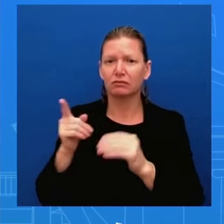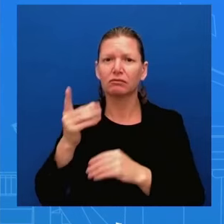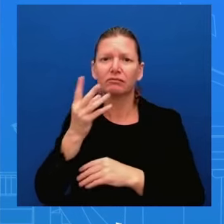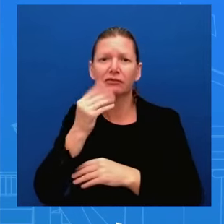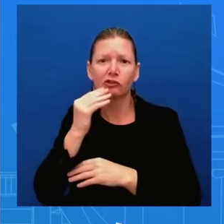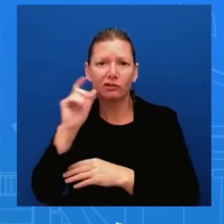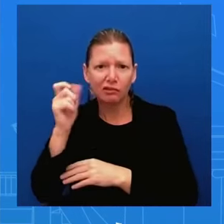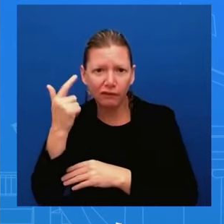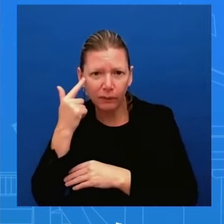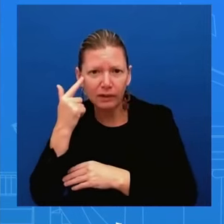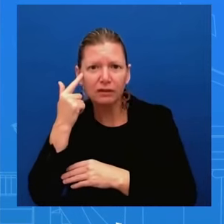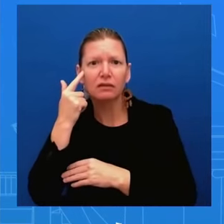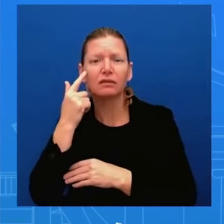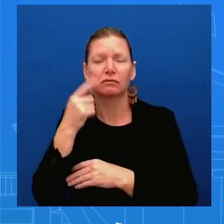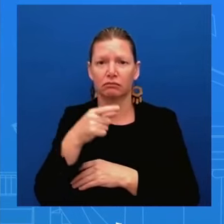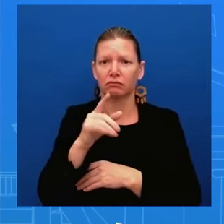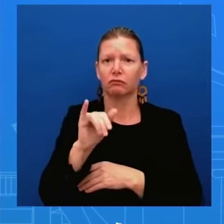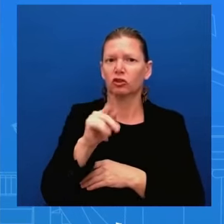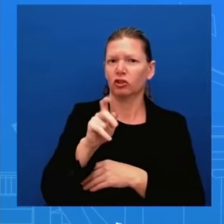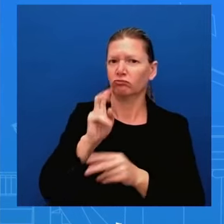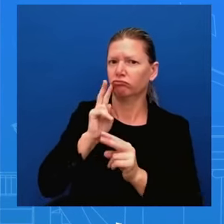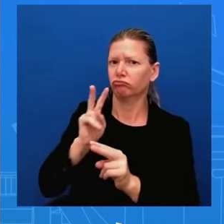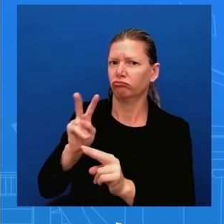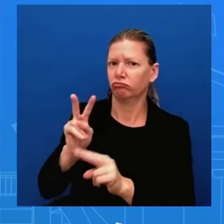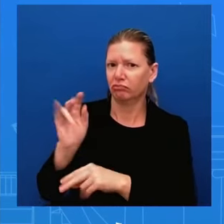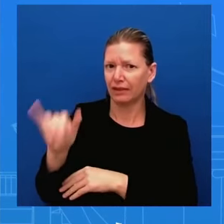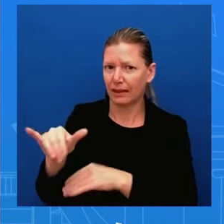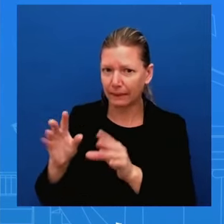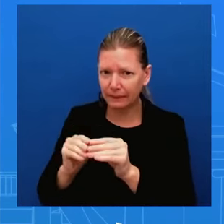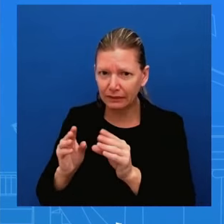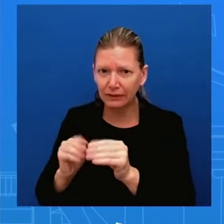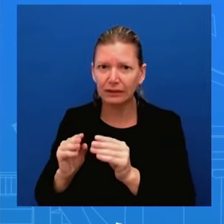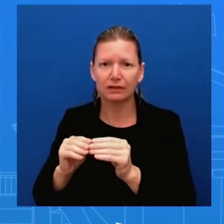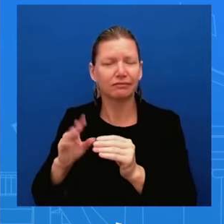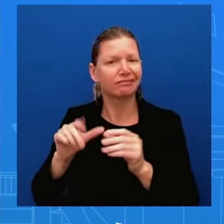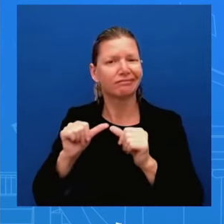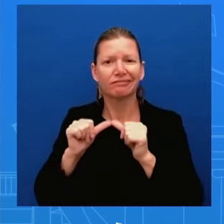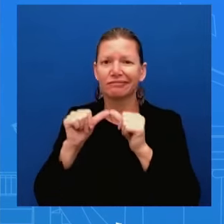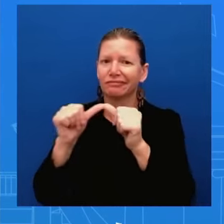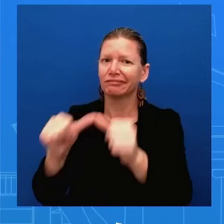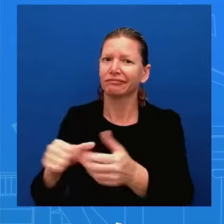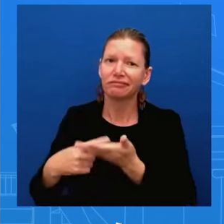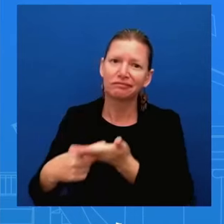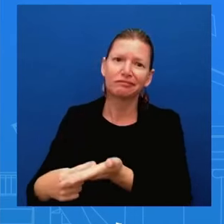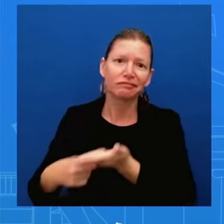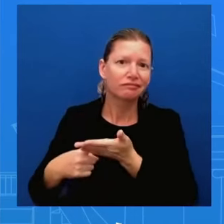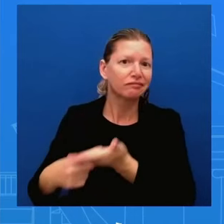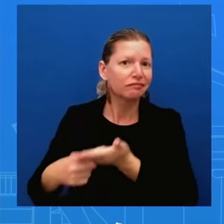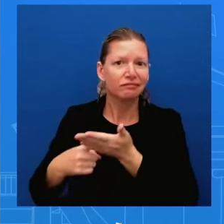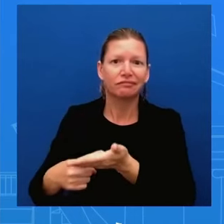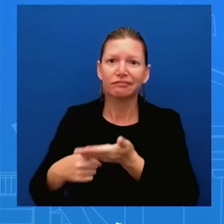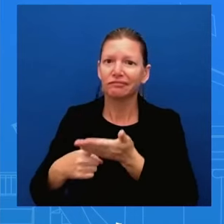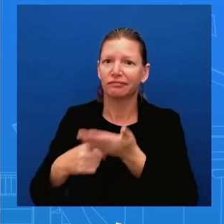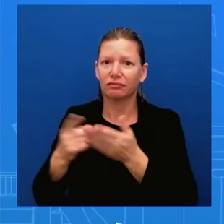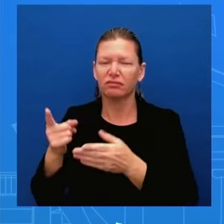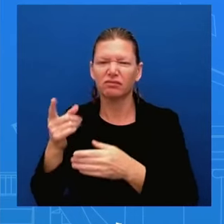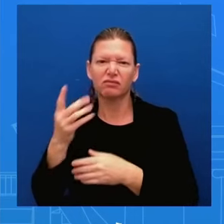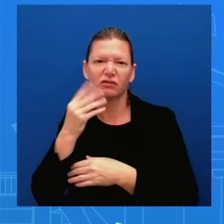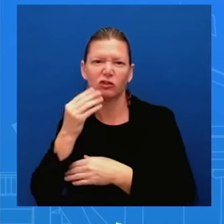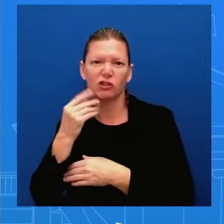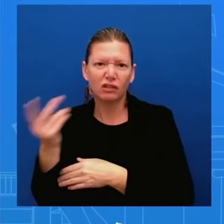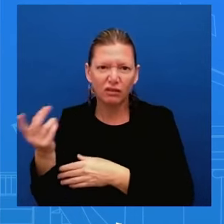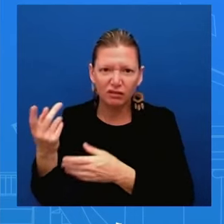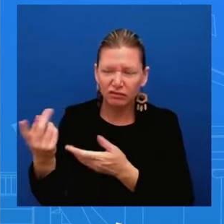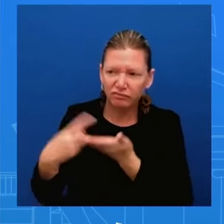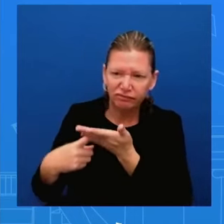having continuous conversation with israel about about rafa operations it's been constructive uh and so